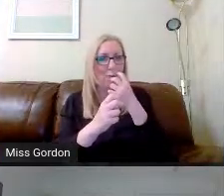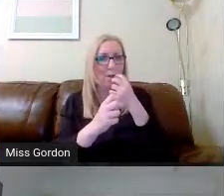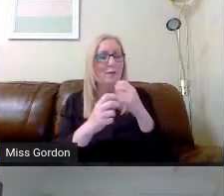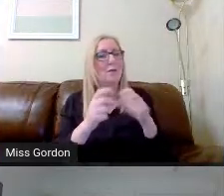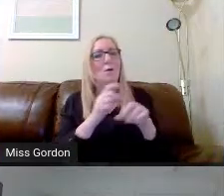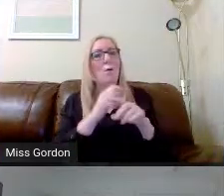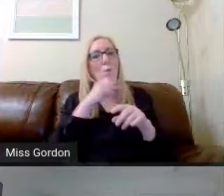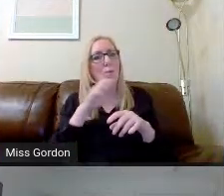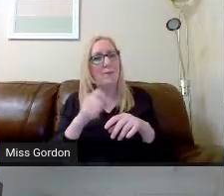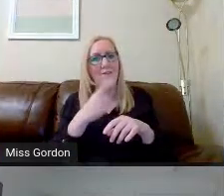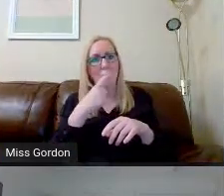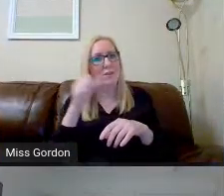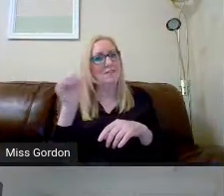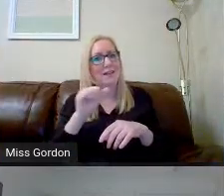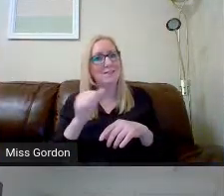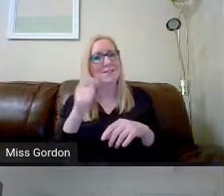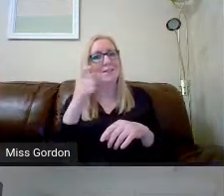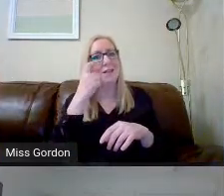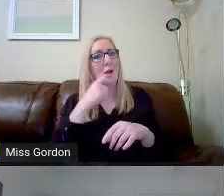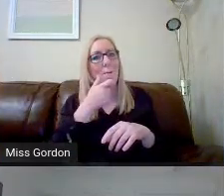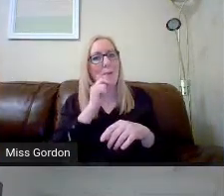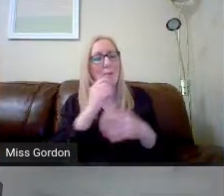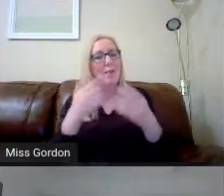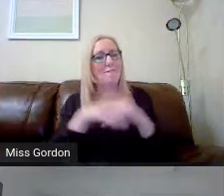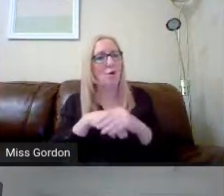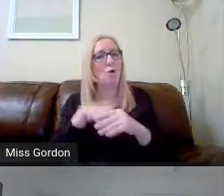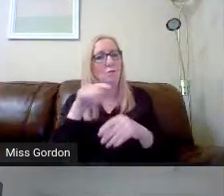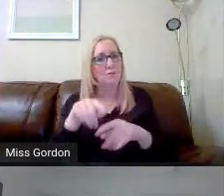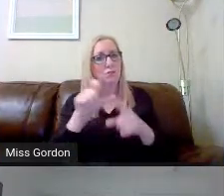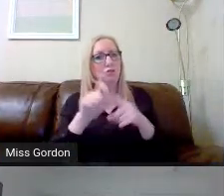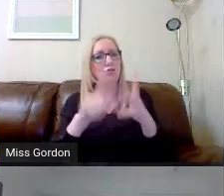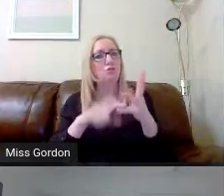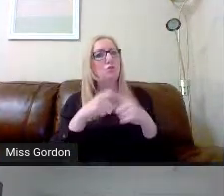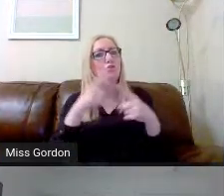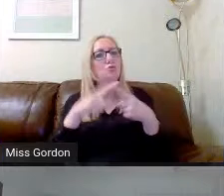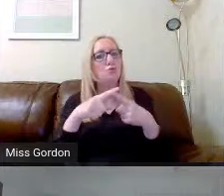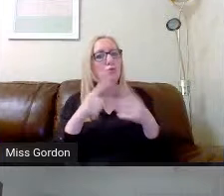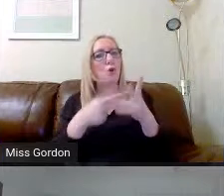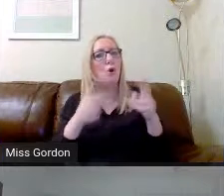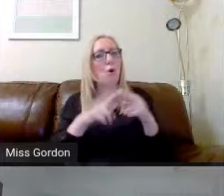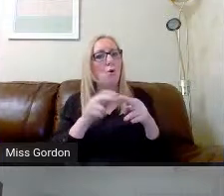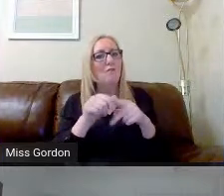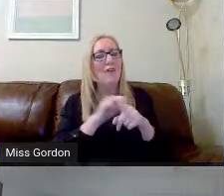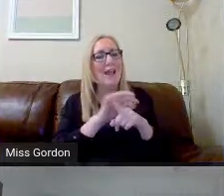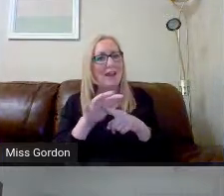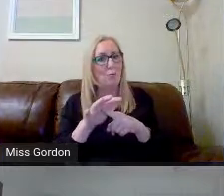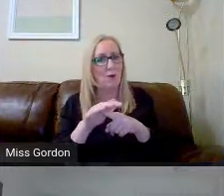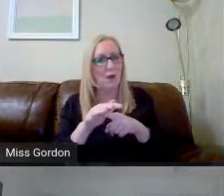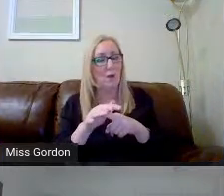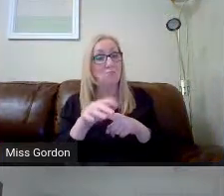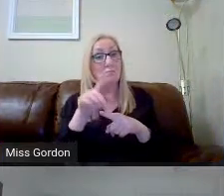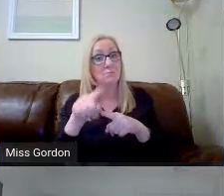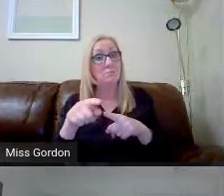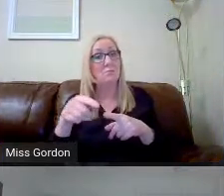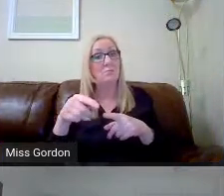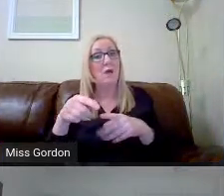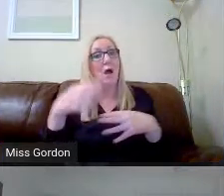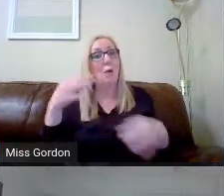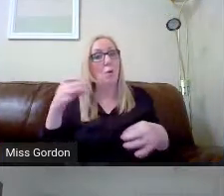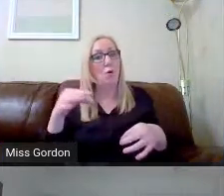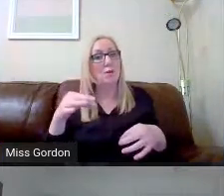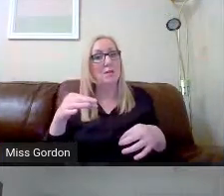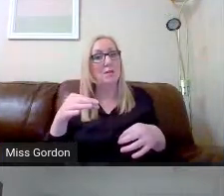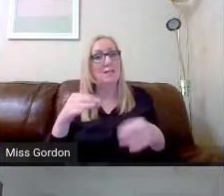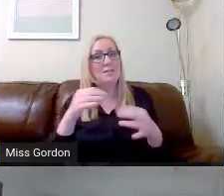for those 16 young people who are taking Duke of Edinburgh. The Duke of Edinburgh award is the subject they will drop,